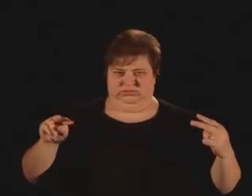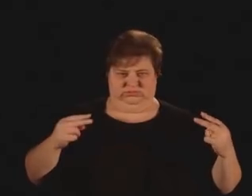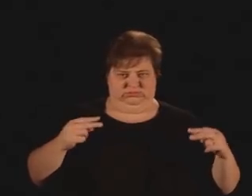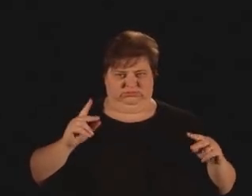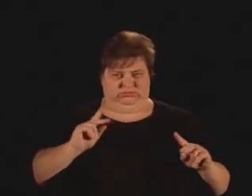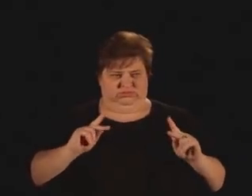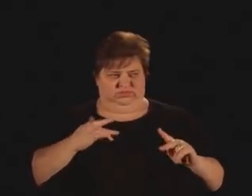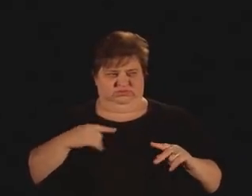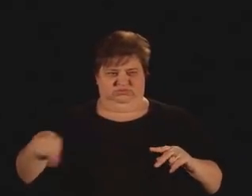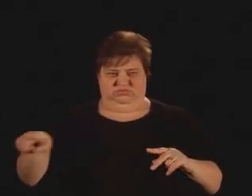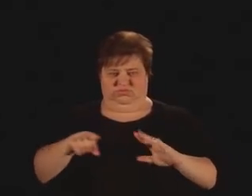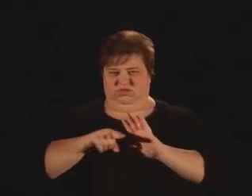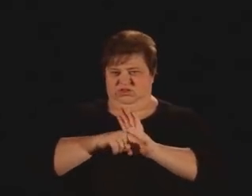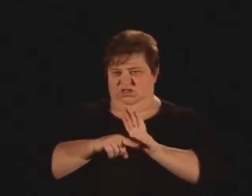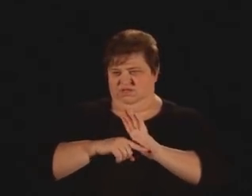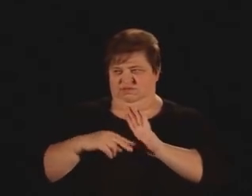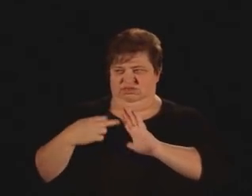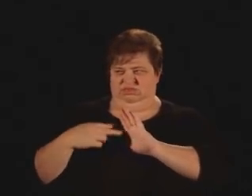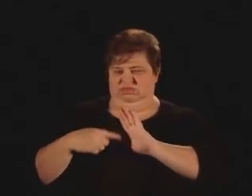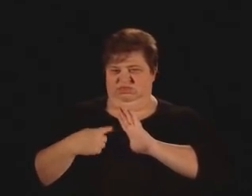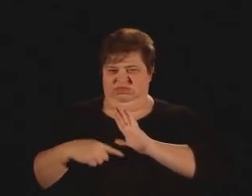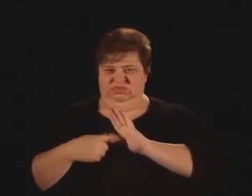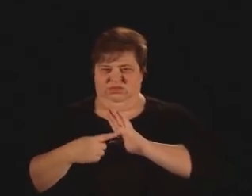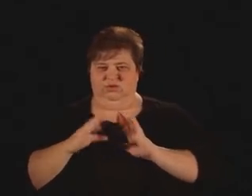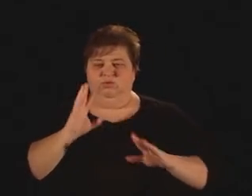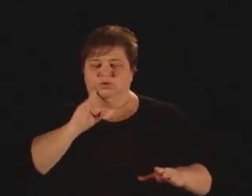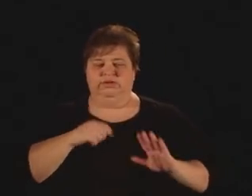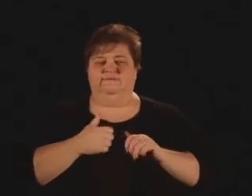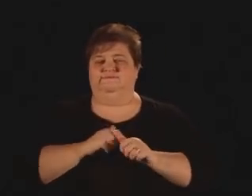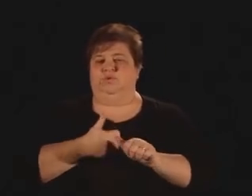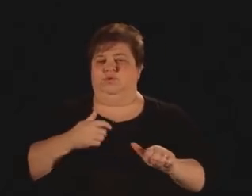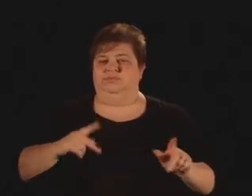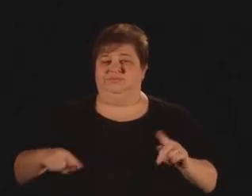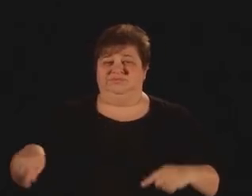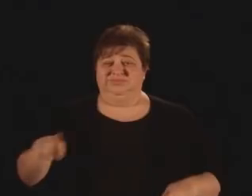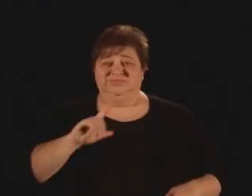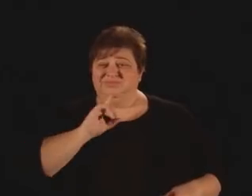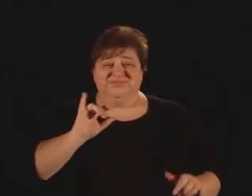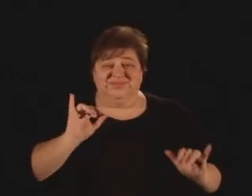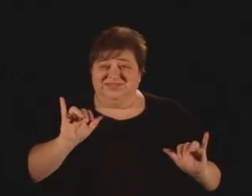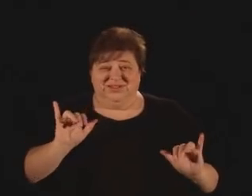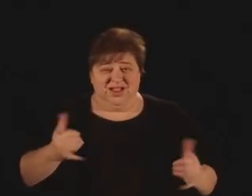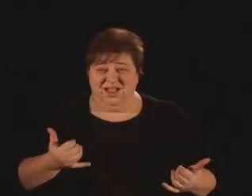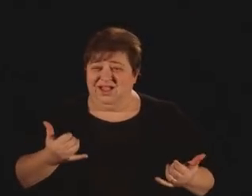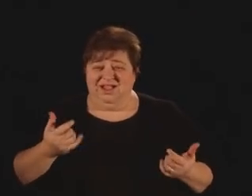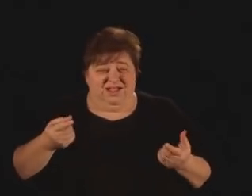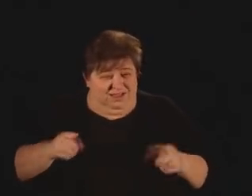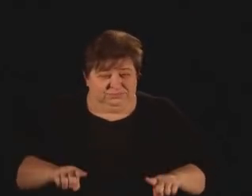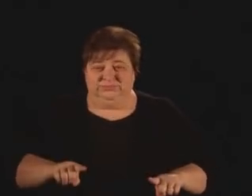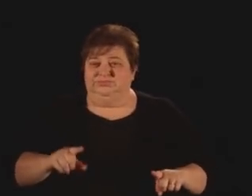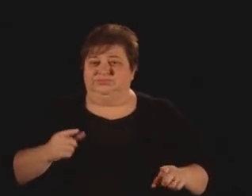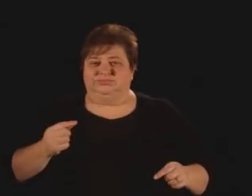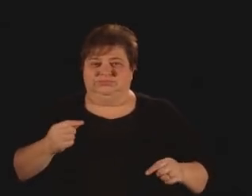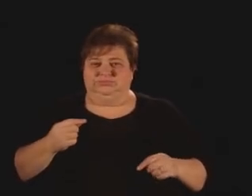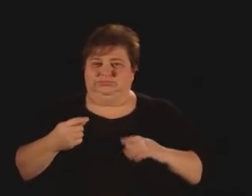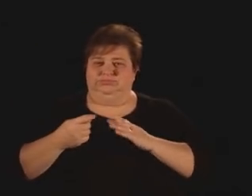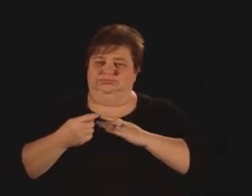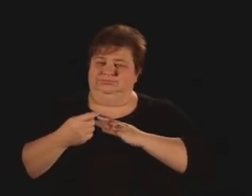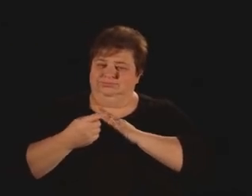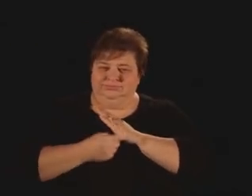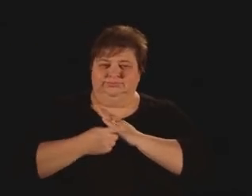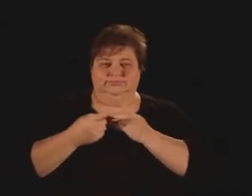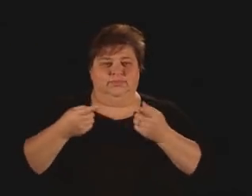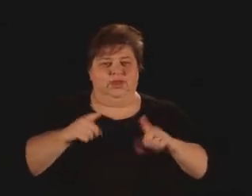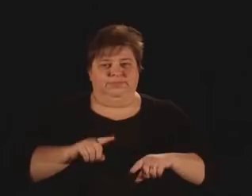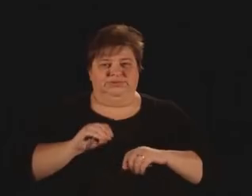casual glances cast your way as a sign of aversion. And all this takes place automatically, often below